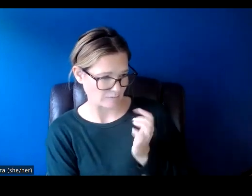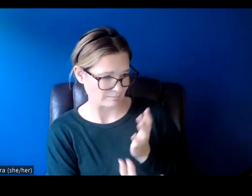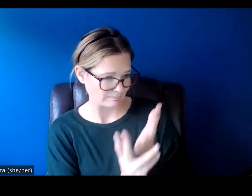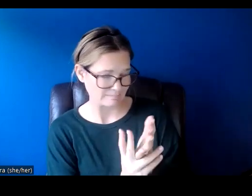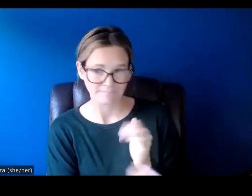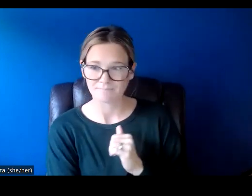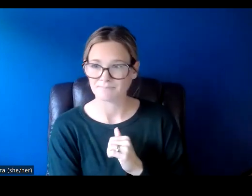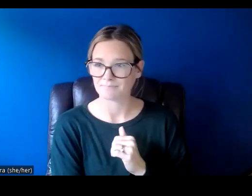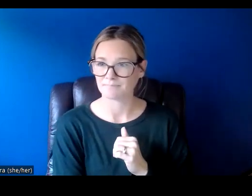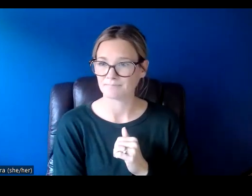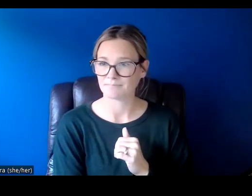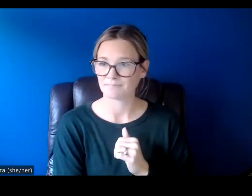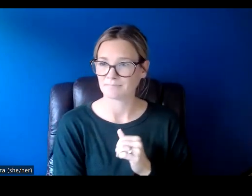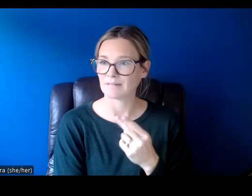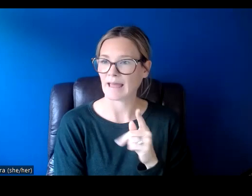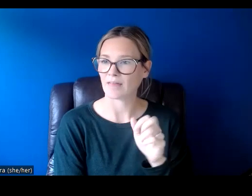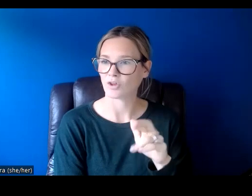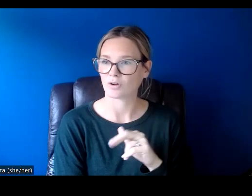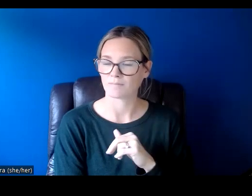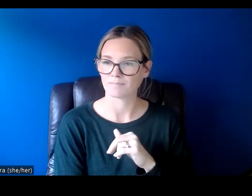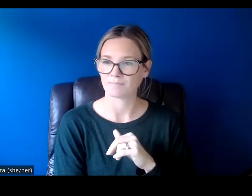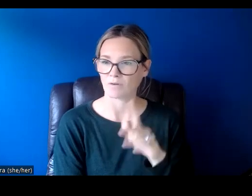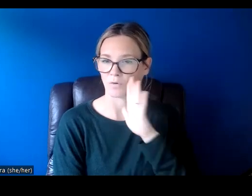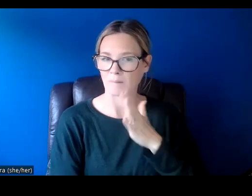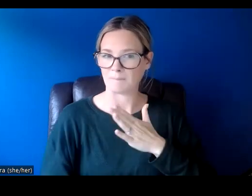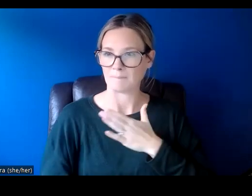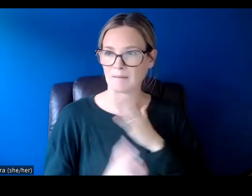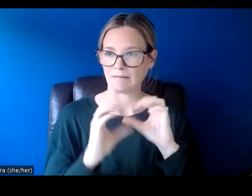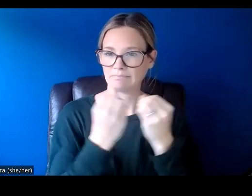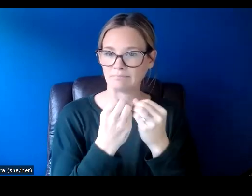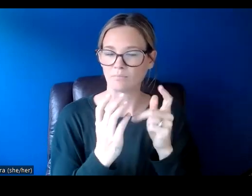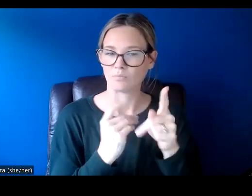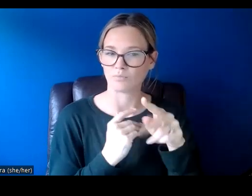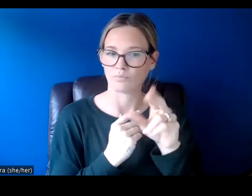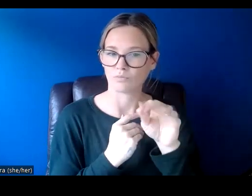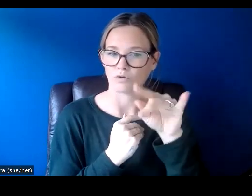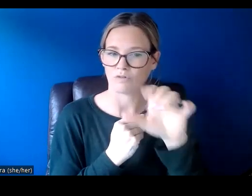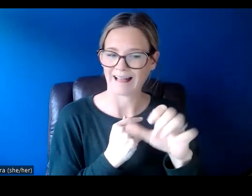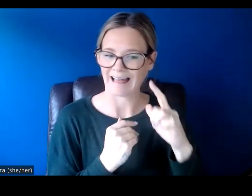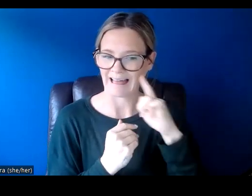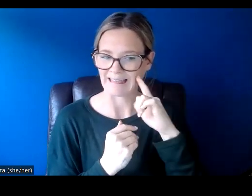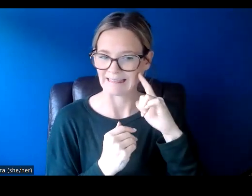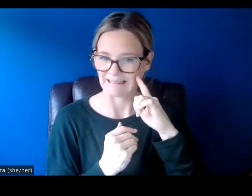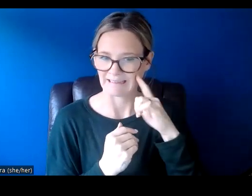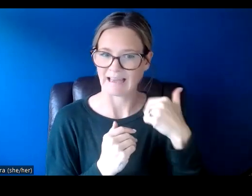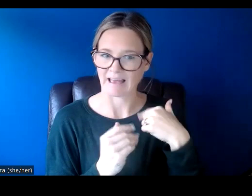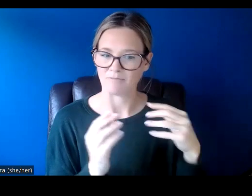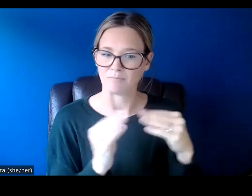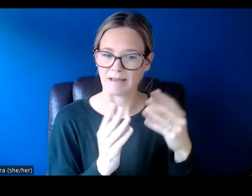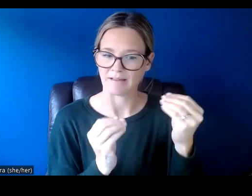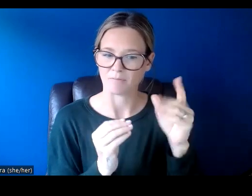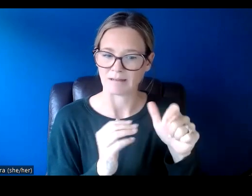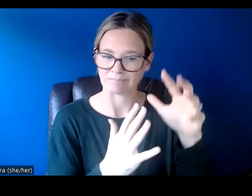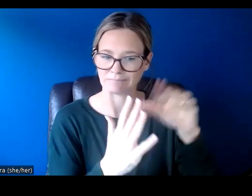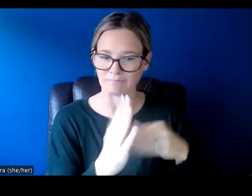For my organization profile, I believe there's information that needs to be filled out in there